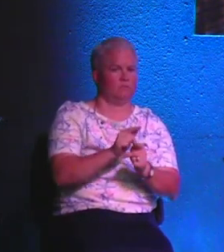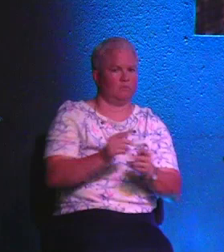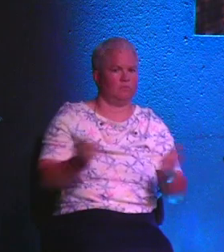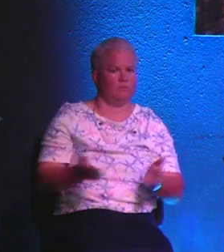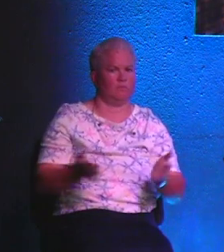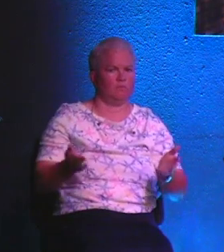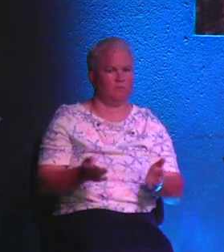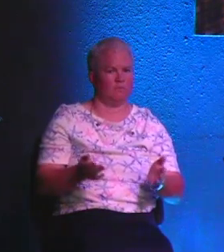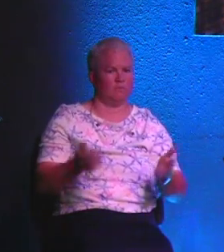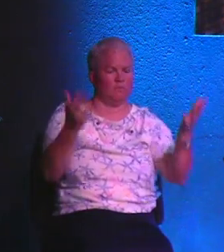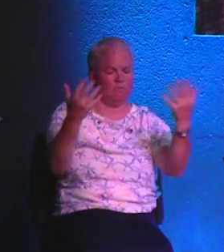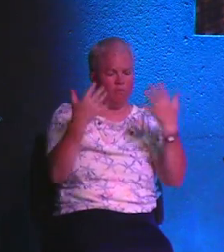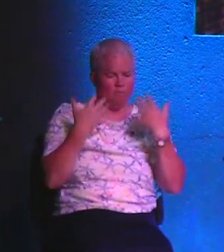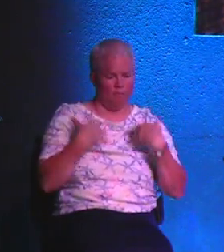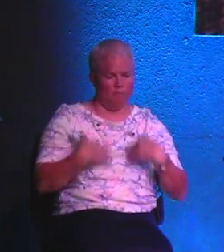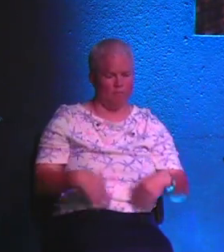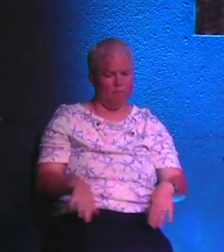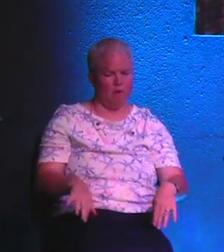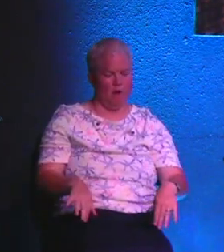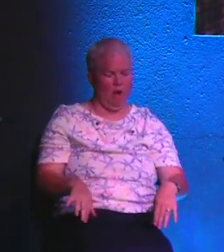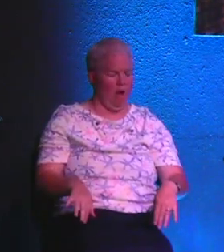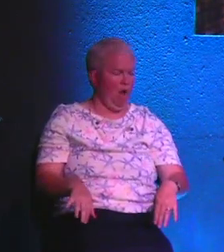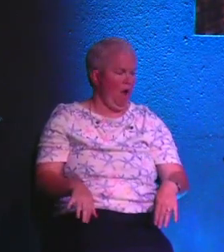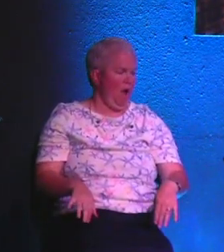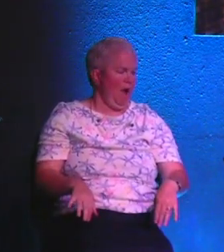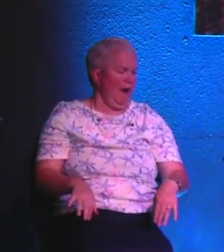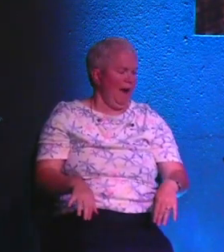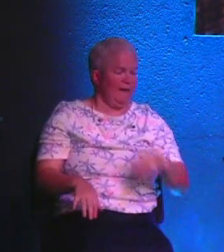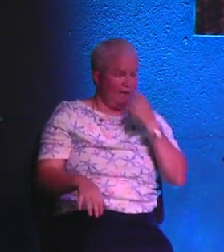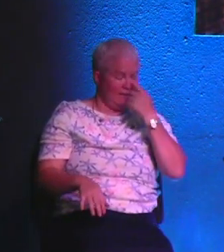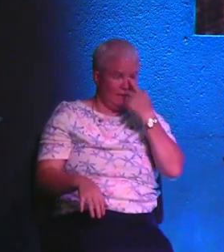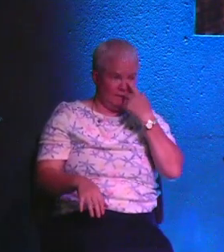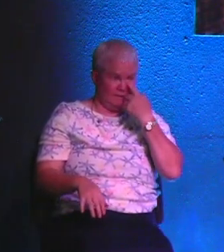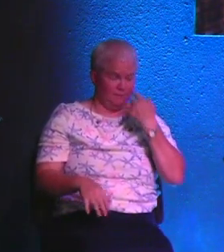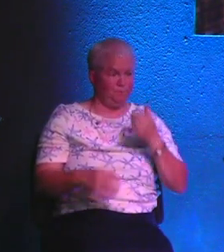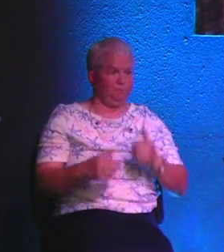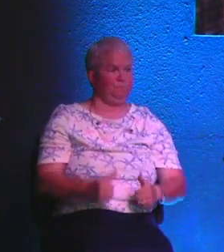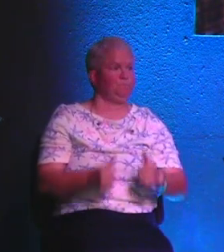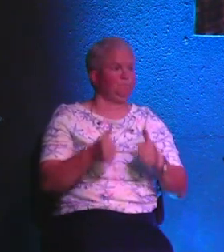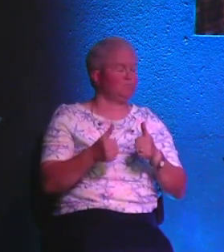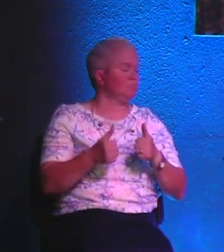what you are allowing in to your life.